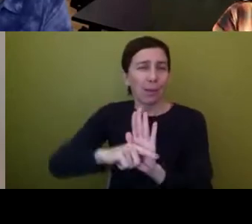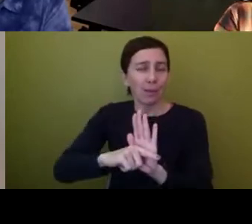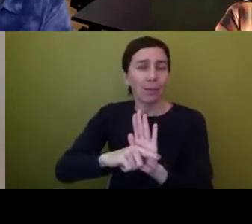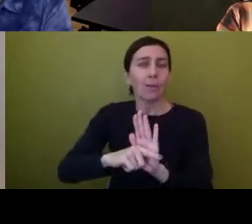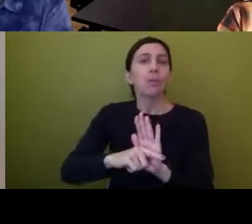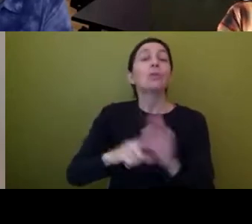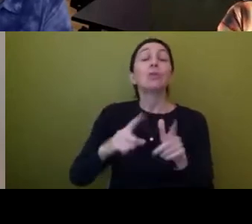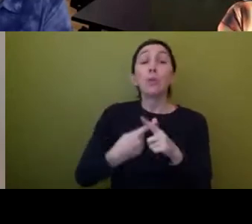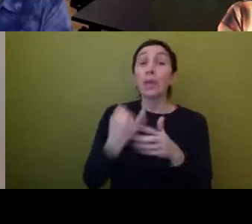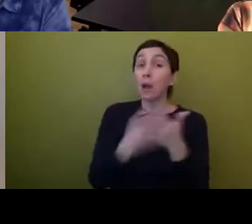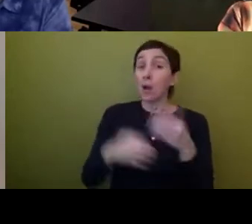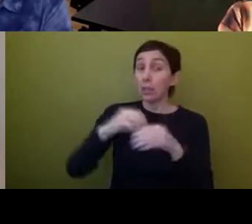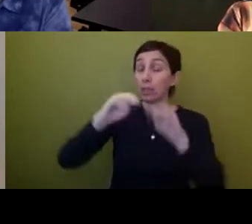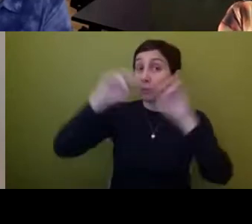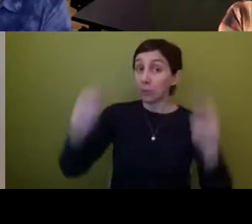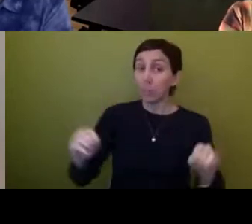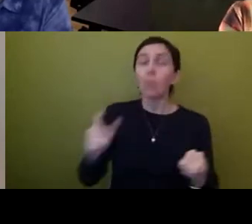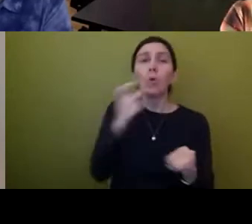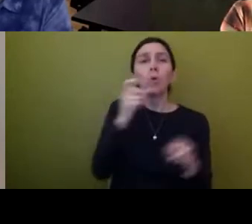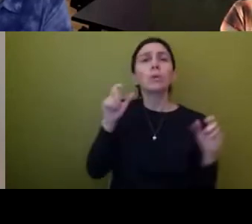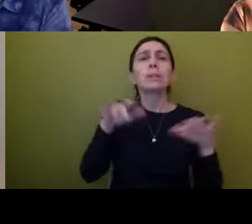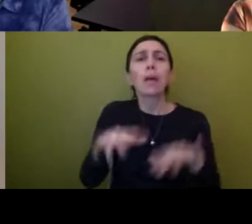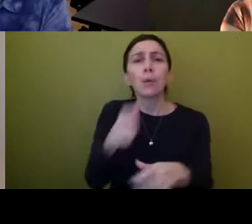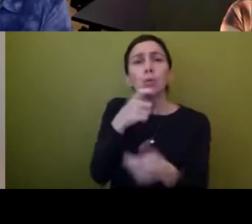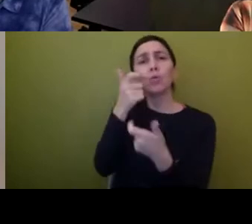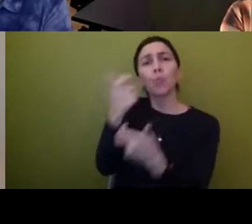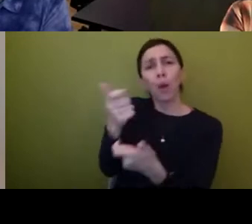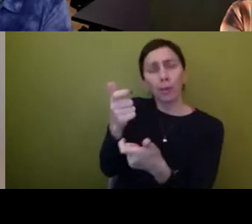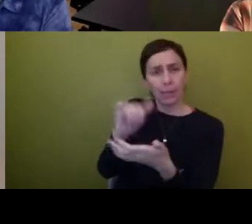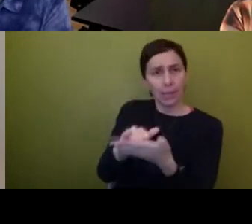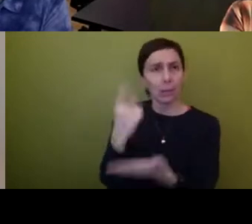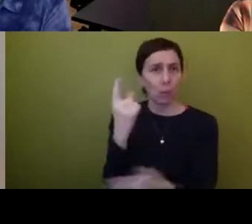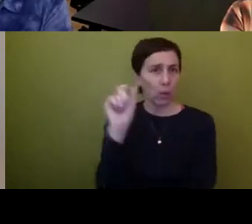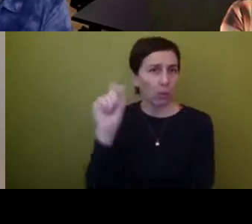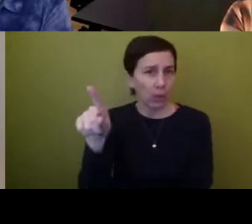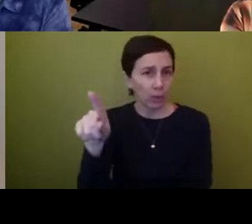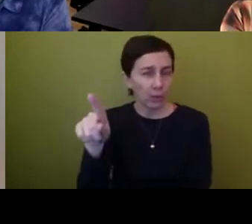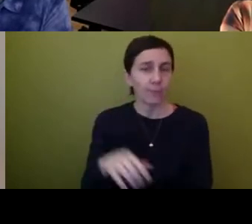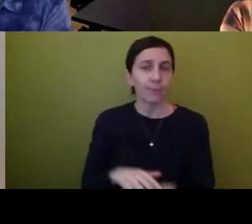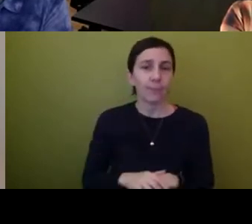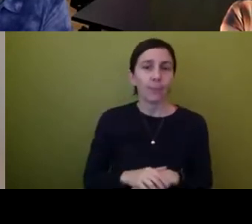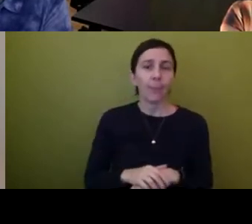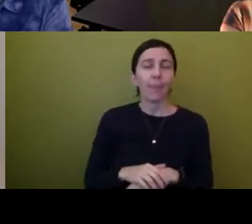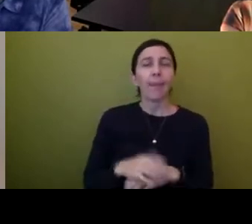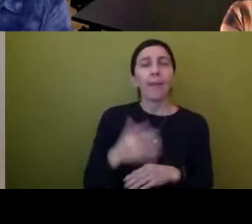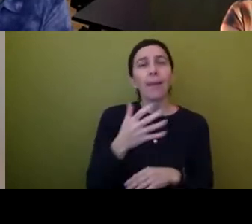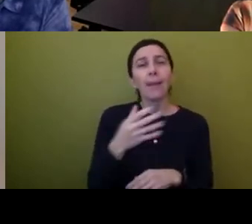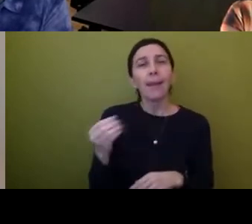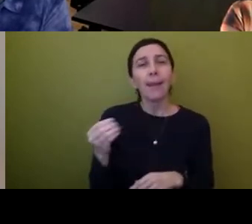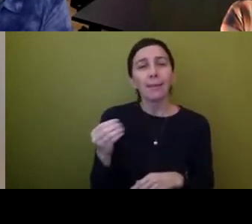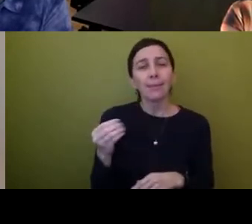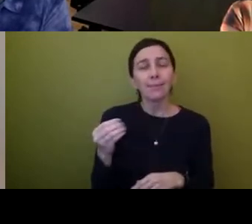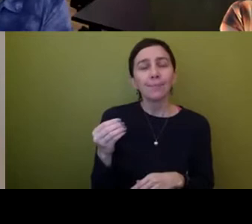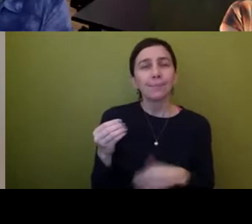uh, is a question. Who's consuming it. Uh, similarly, it's like a very short, it's a shortcut to a, it's a fast track